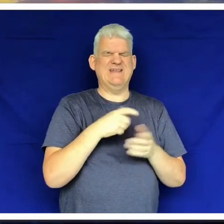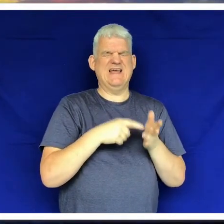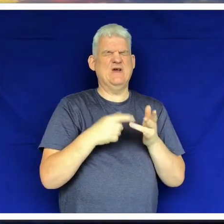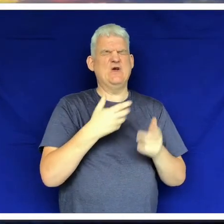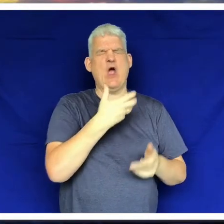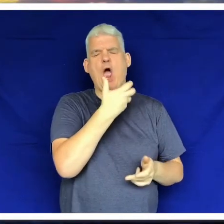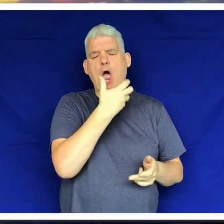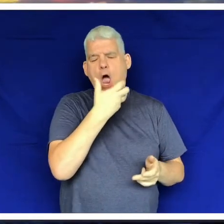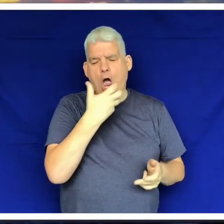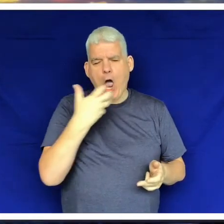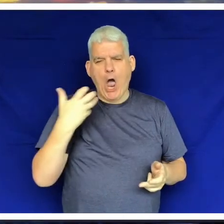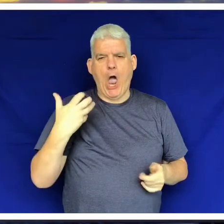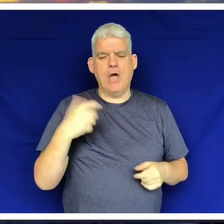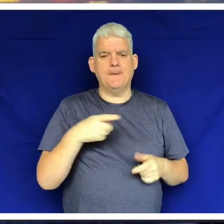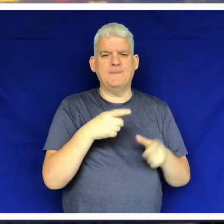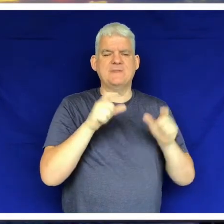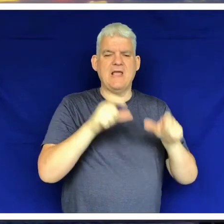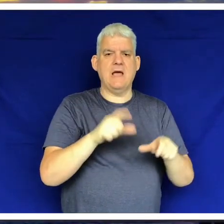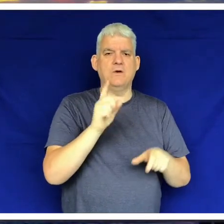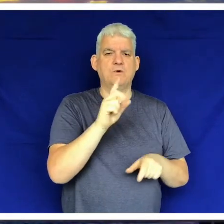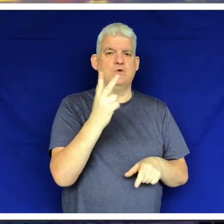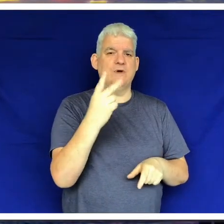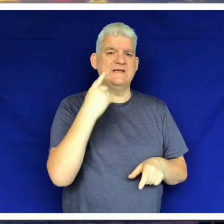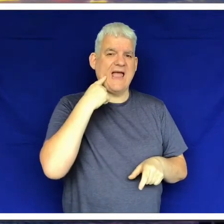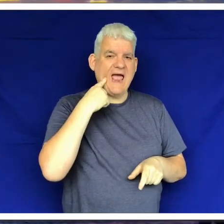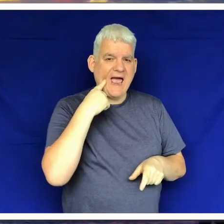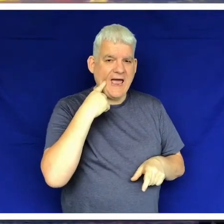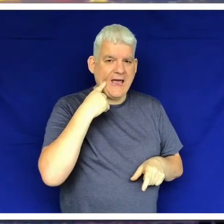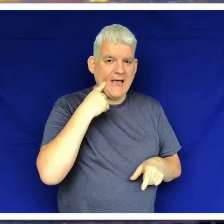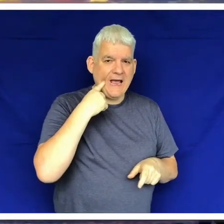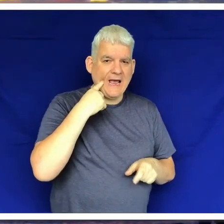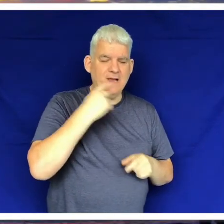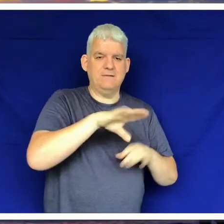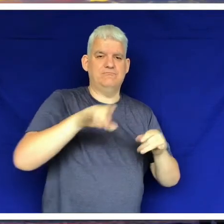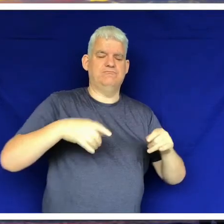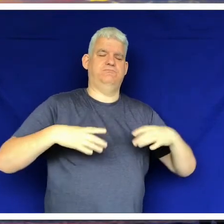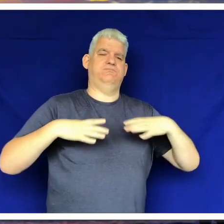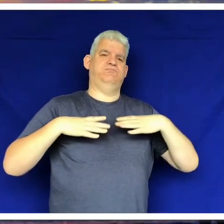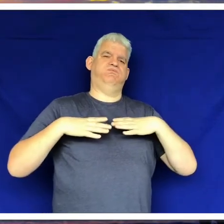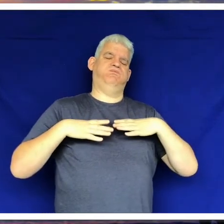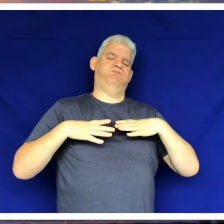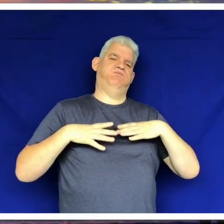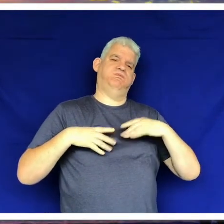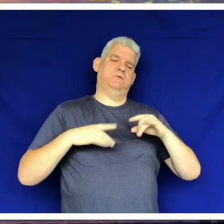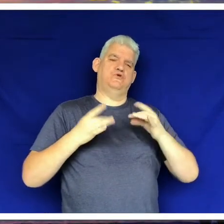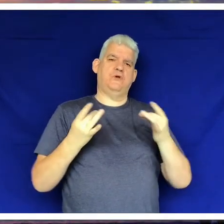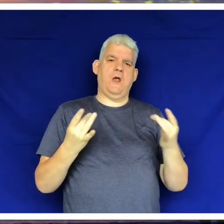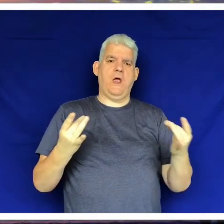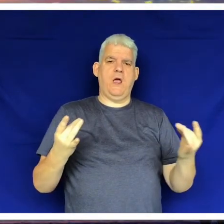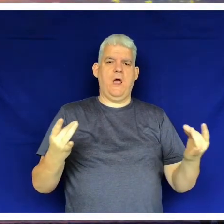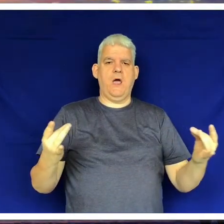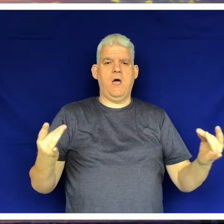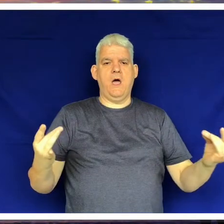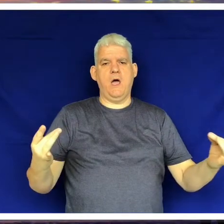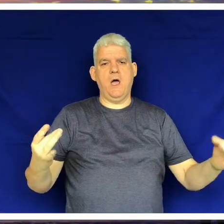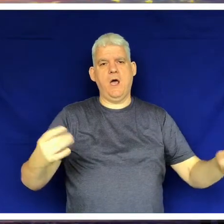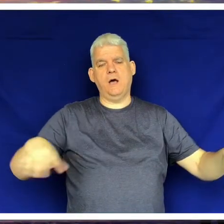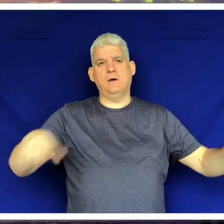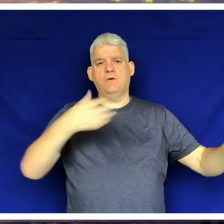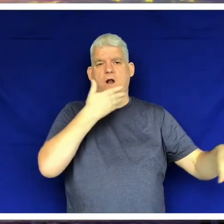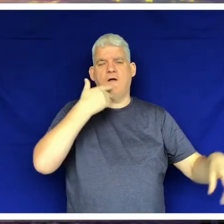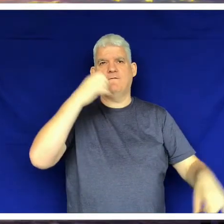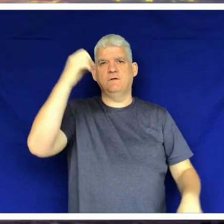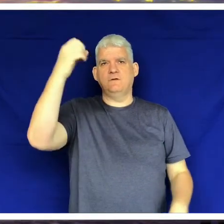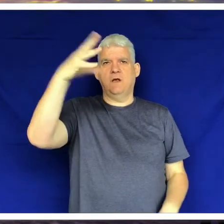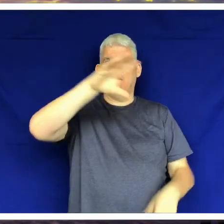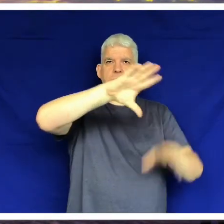Oh aye that was a really hot country. We stayed there for two days just relaxing, chilling out, taking up the